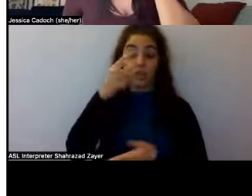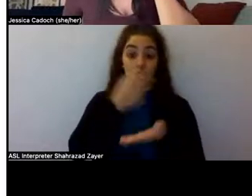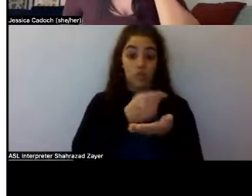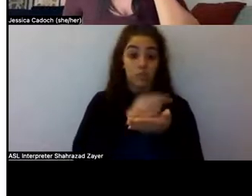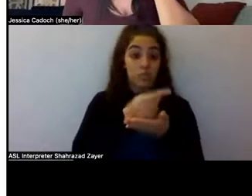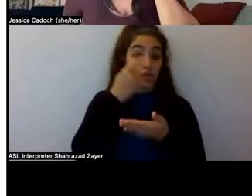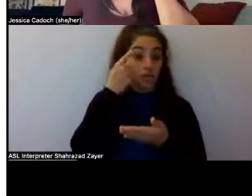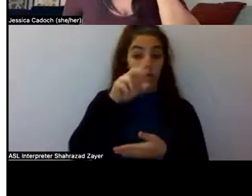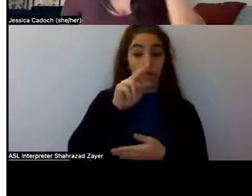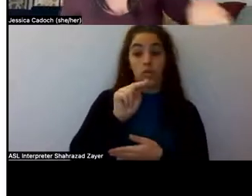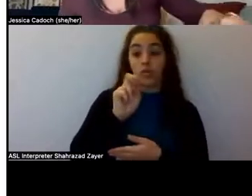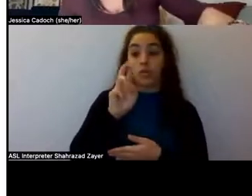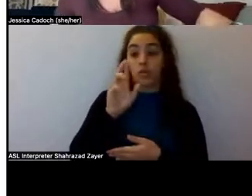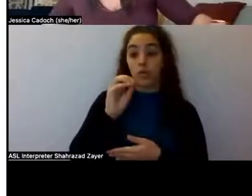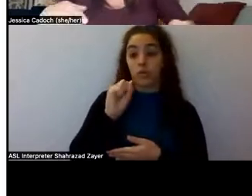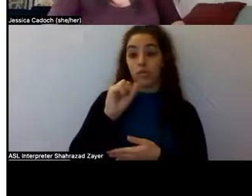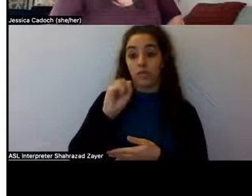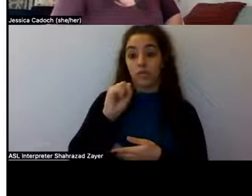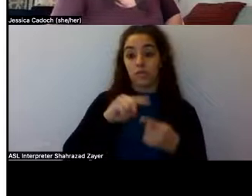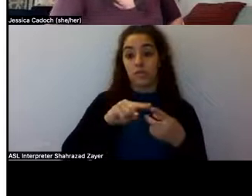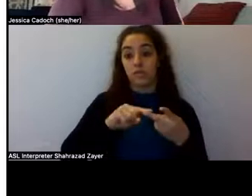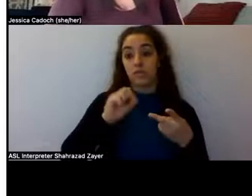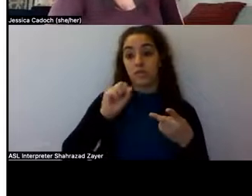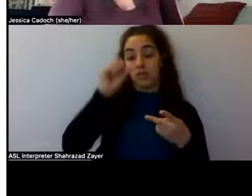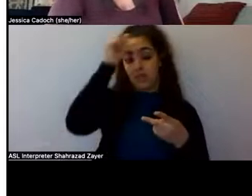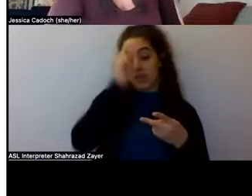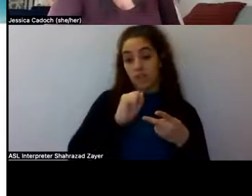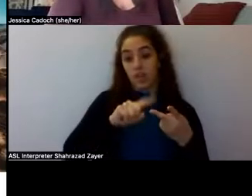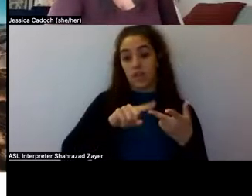um, schizophrenia, um, psychopathy. Um,